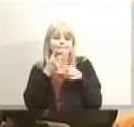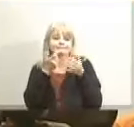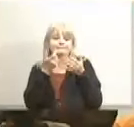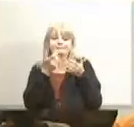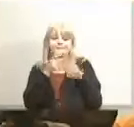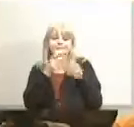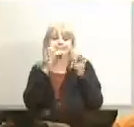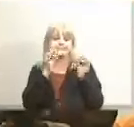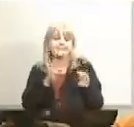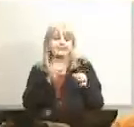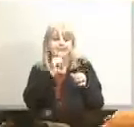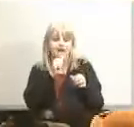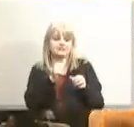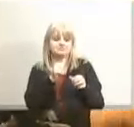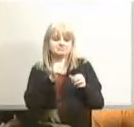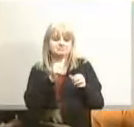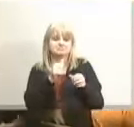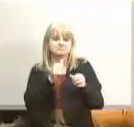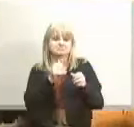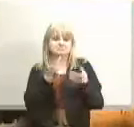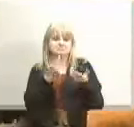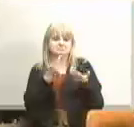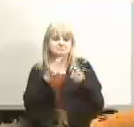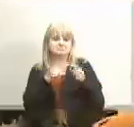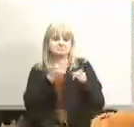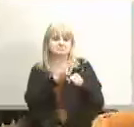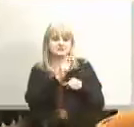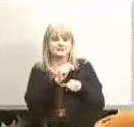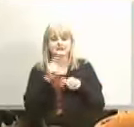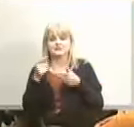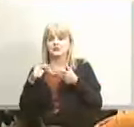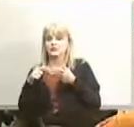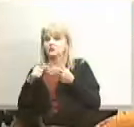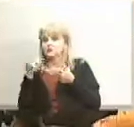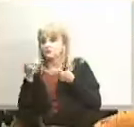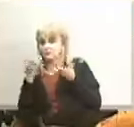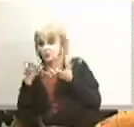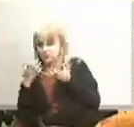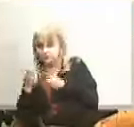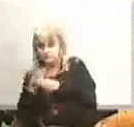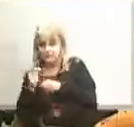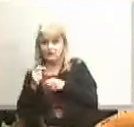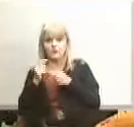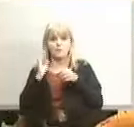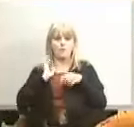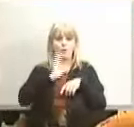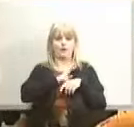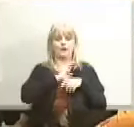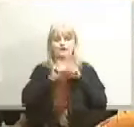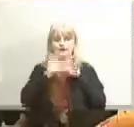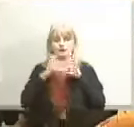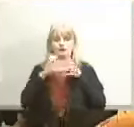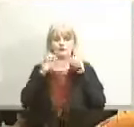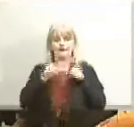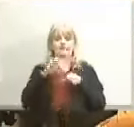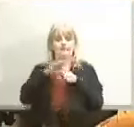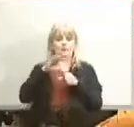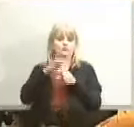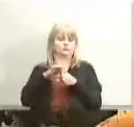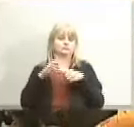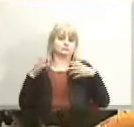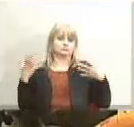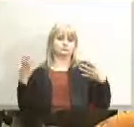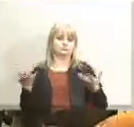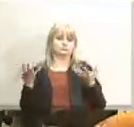whatever you want and then the board will proceed as it does to make a decision um as a group i would like to vote on this item separately